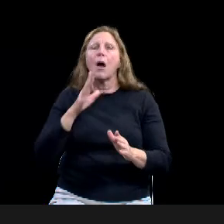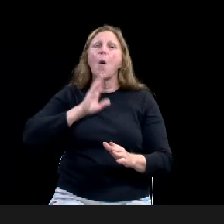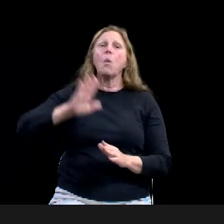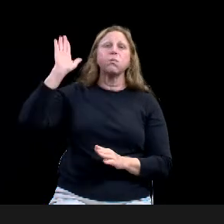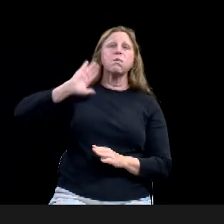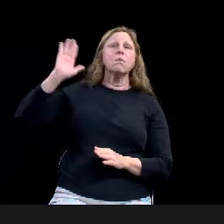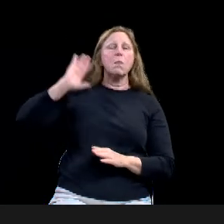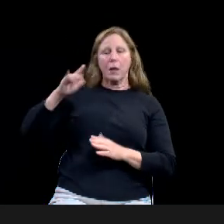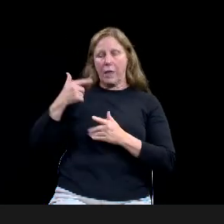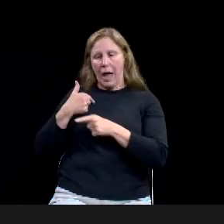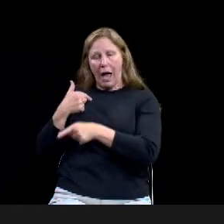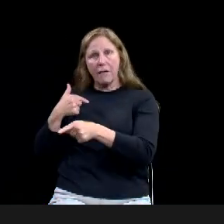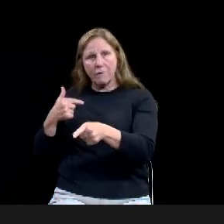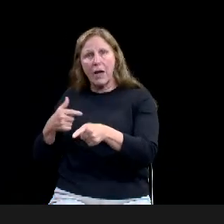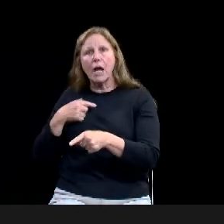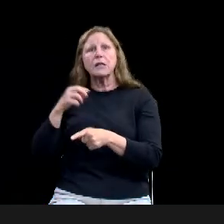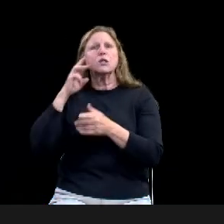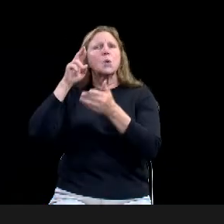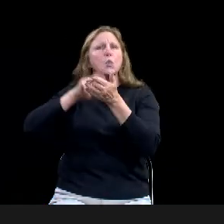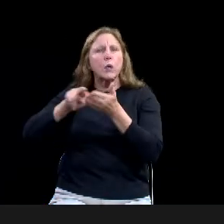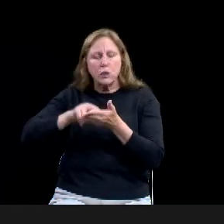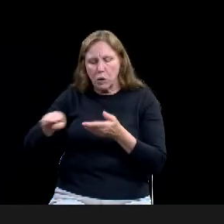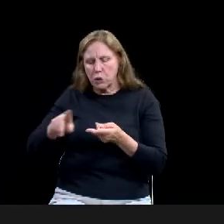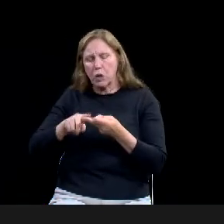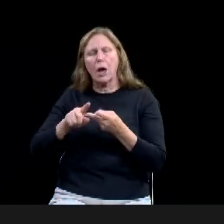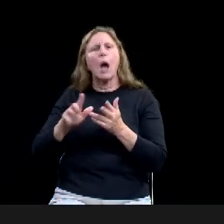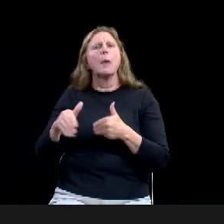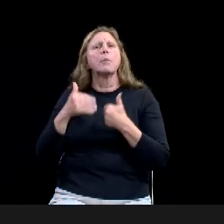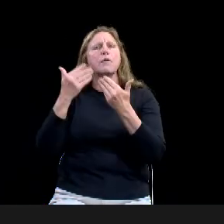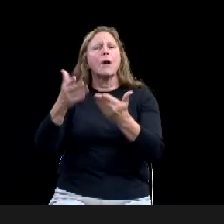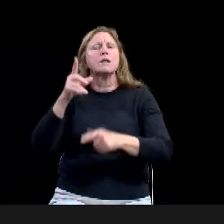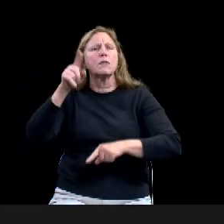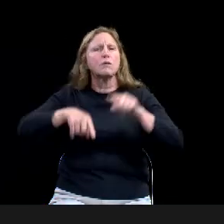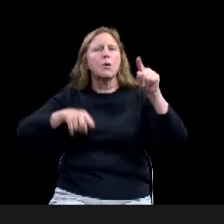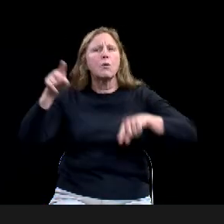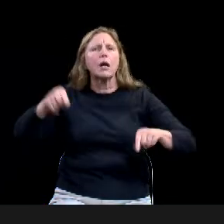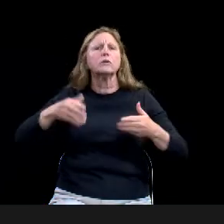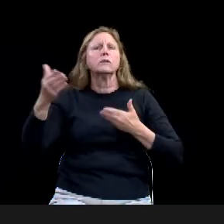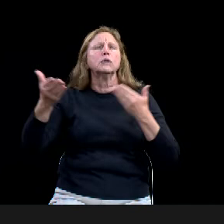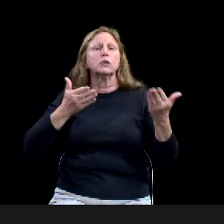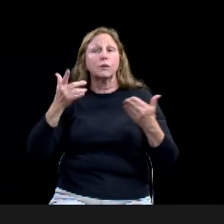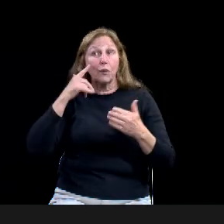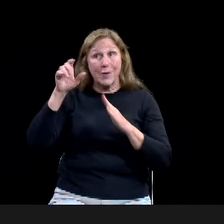such as the ranger headquarters that we host here at no cost. Next, please.